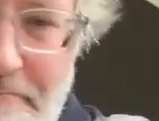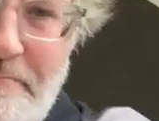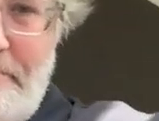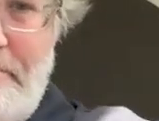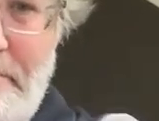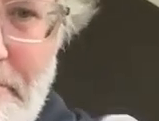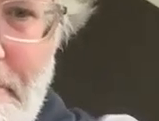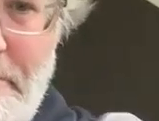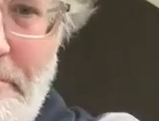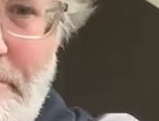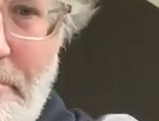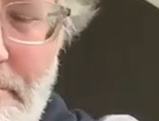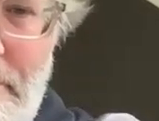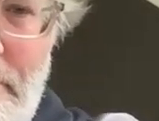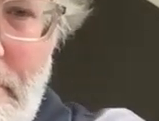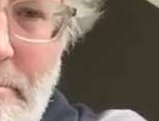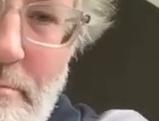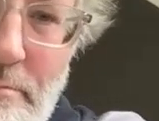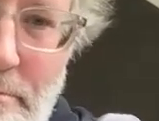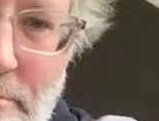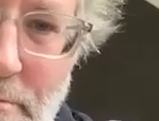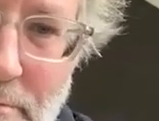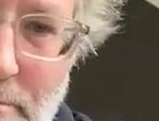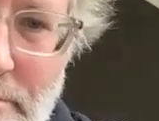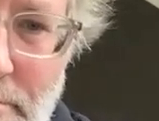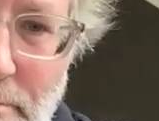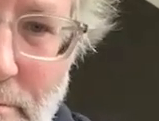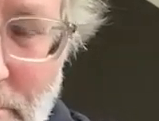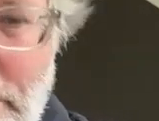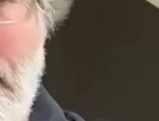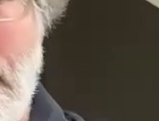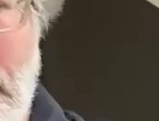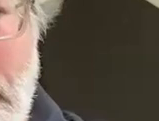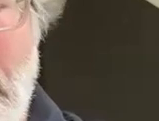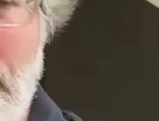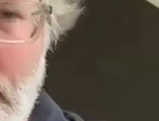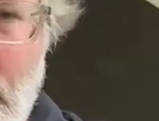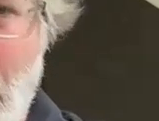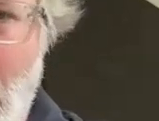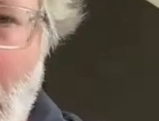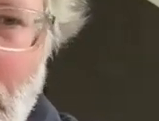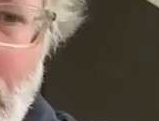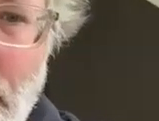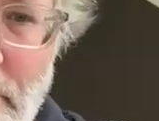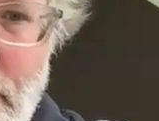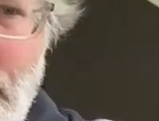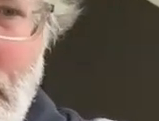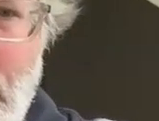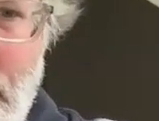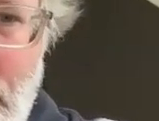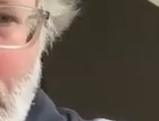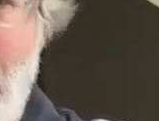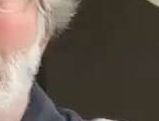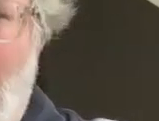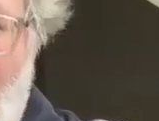one thousand percent and i'll just add to that by saying that we non-profit organizations everyone here on this call is operating in the public